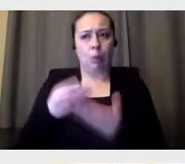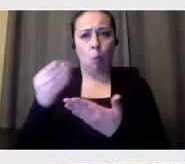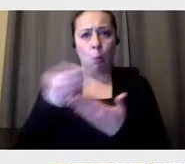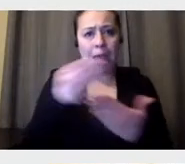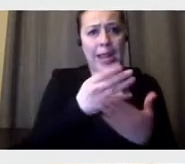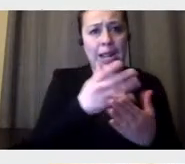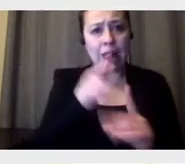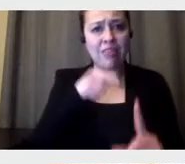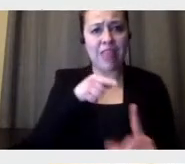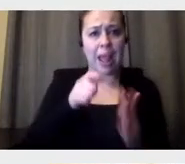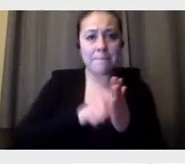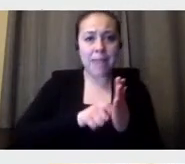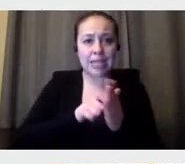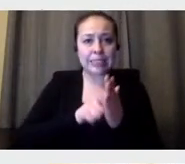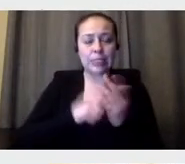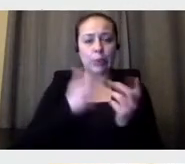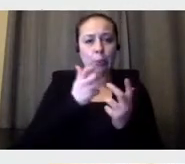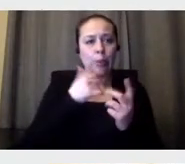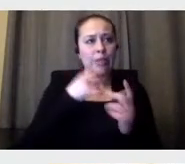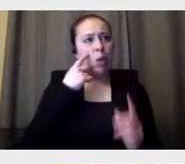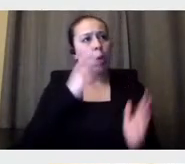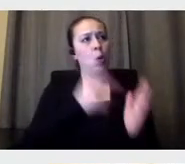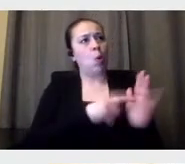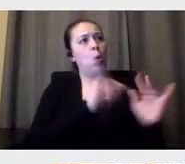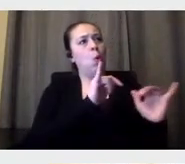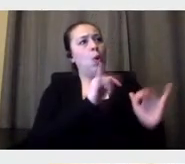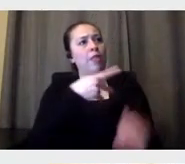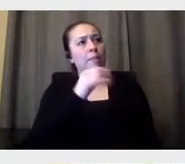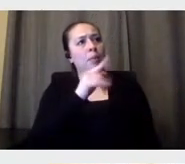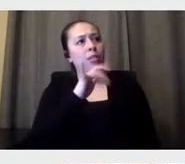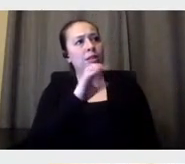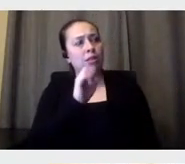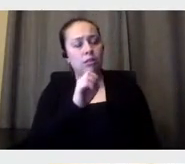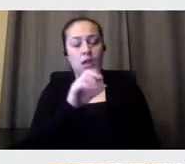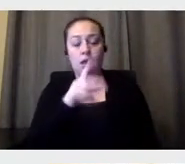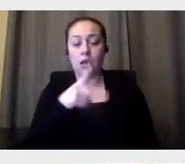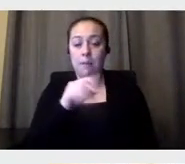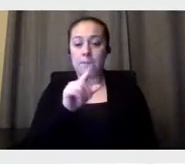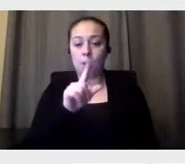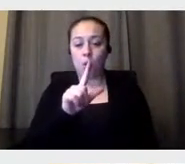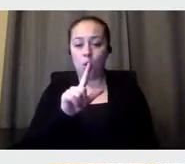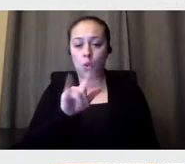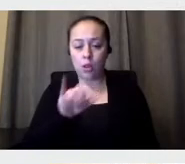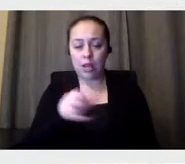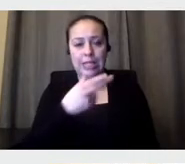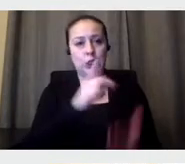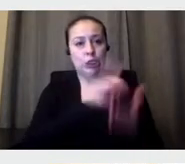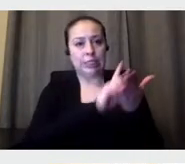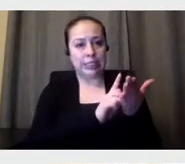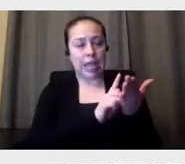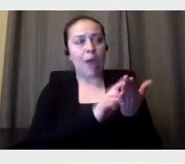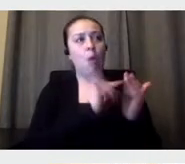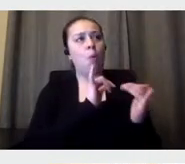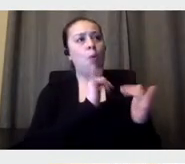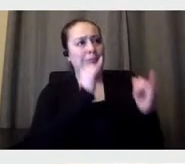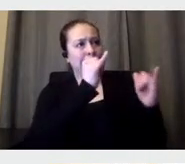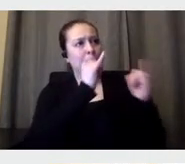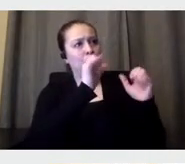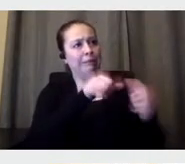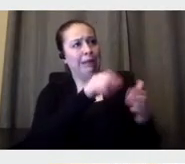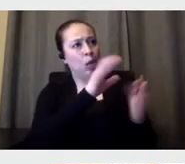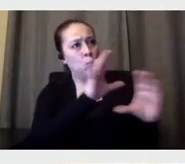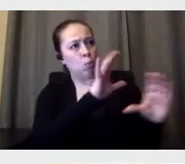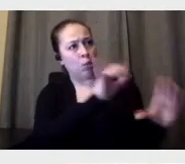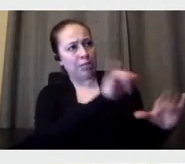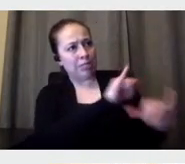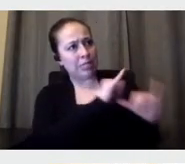and, and they saw what the Polish were doing. So I said, you know something, this is something that I can do. And just by drawing, because